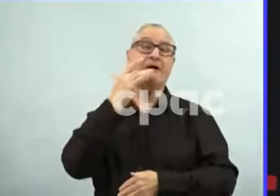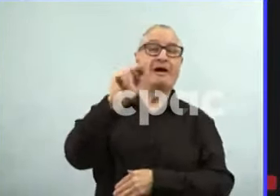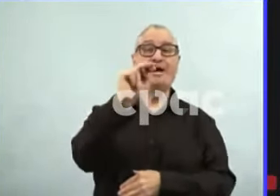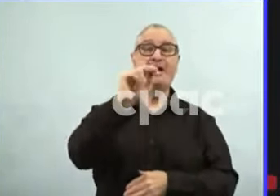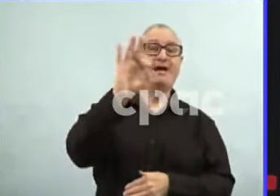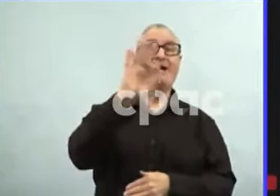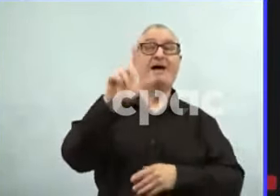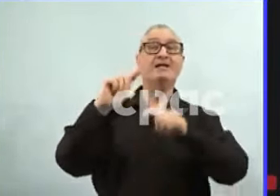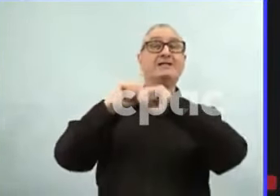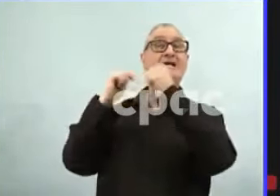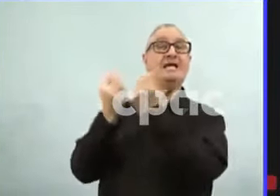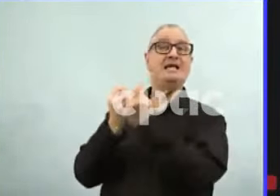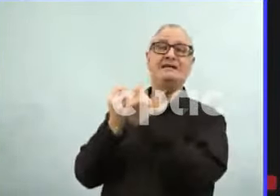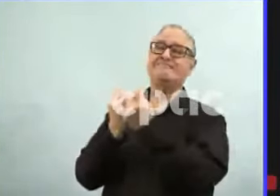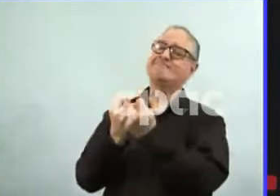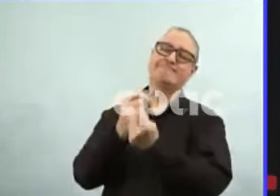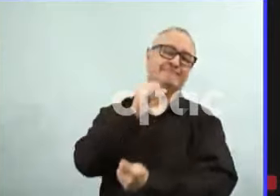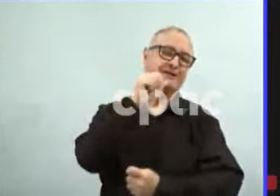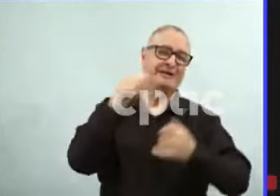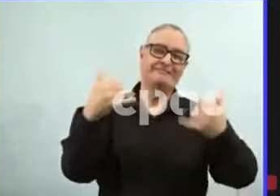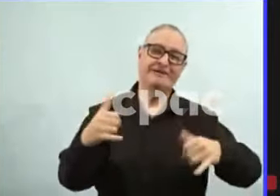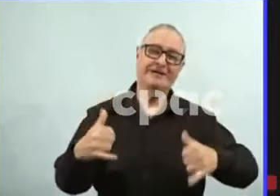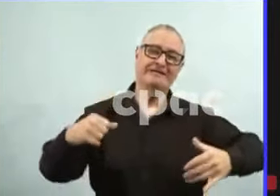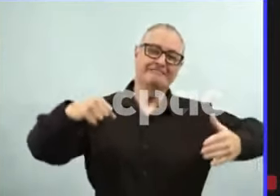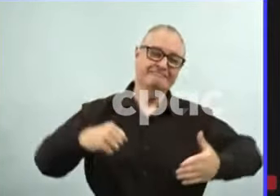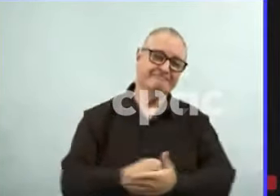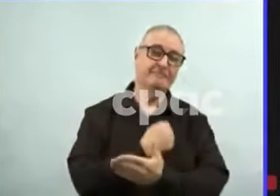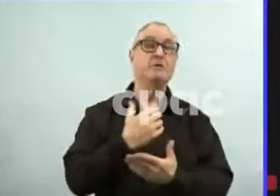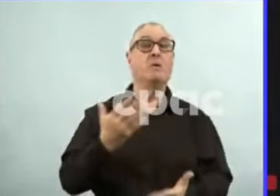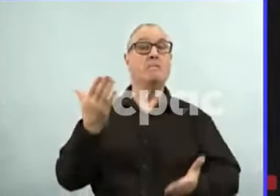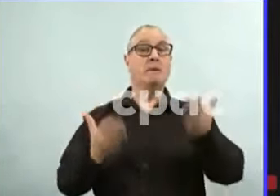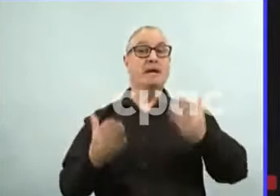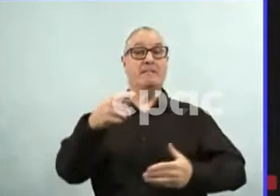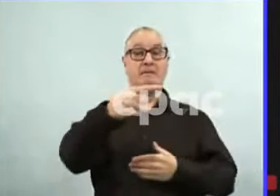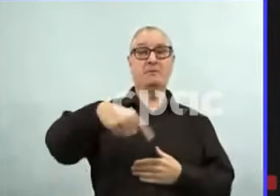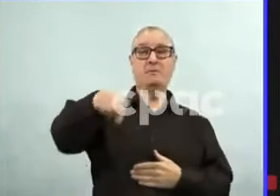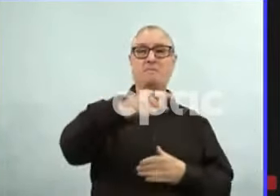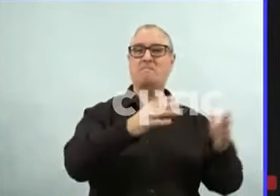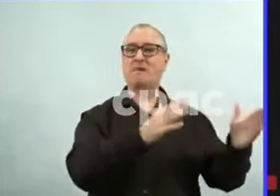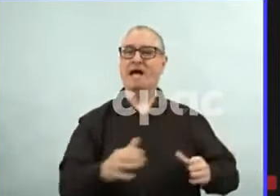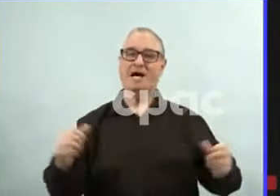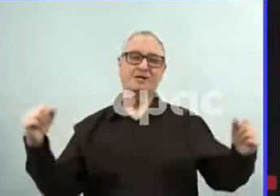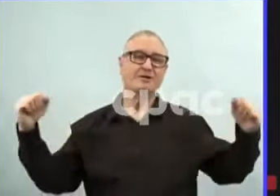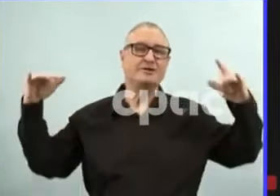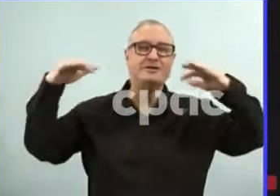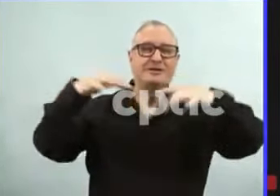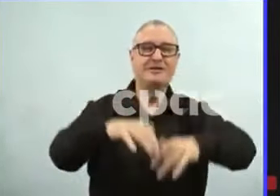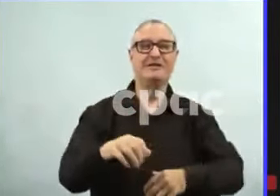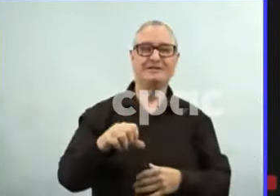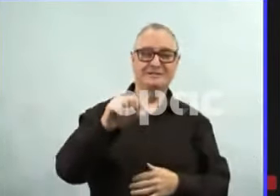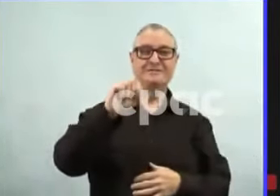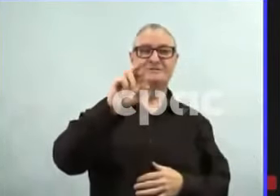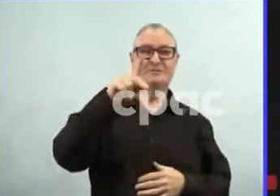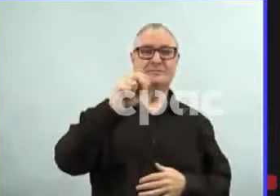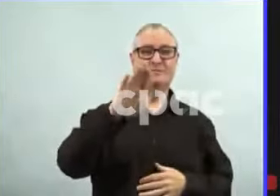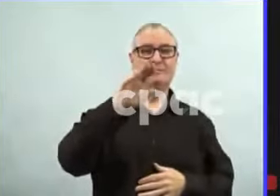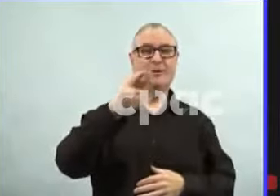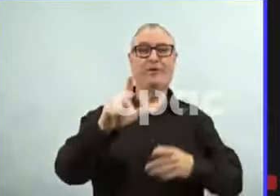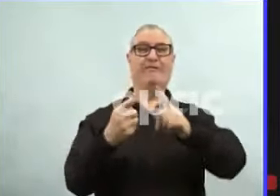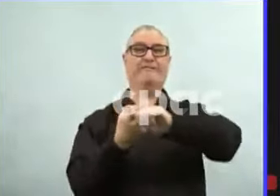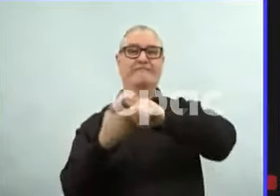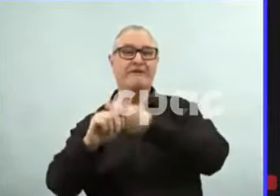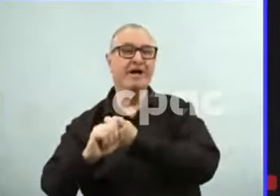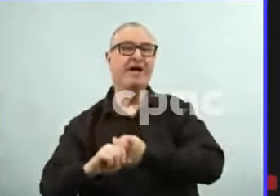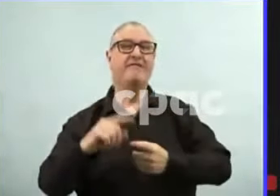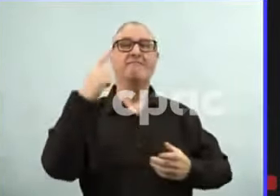Public health recommends that everyone attending a gathering self-screen for symptoms using the COVID-19 screening tool before